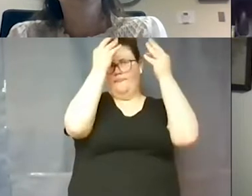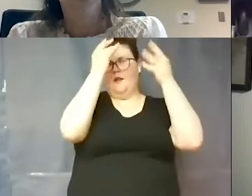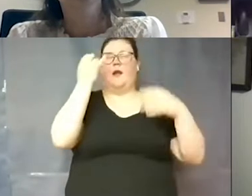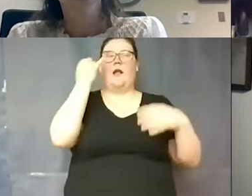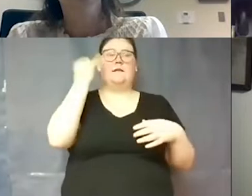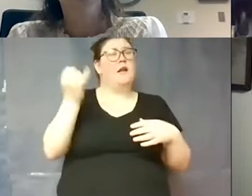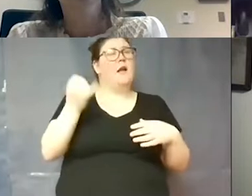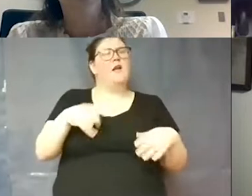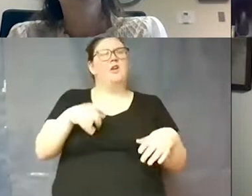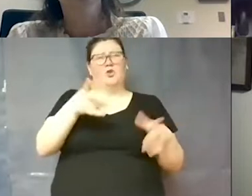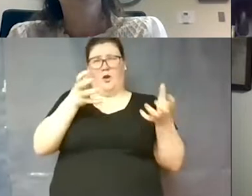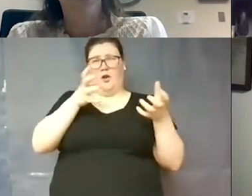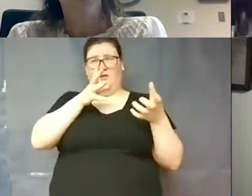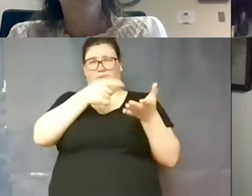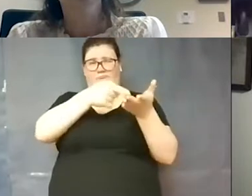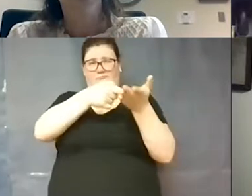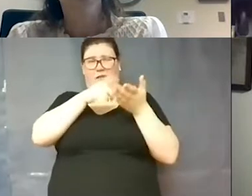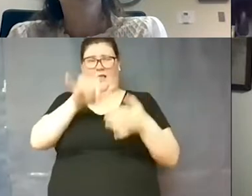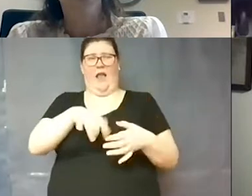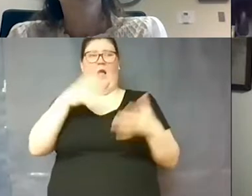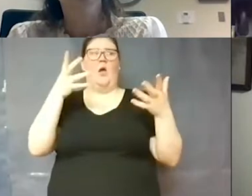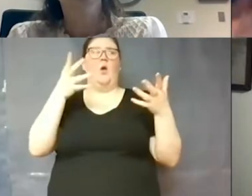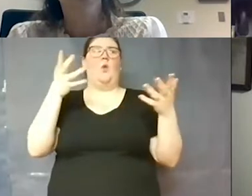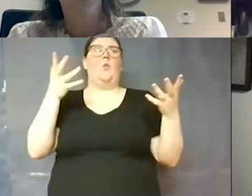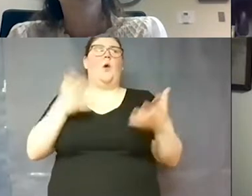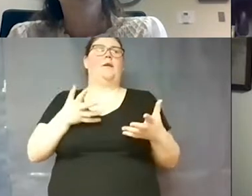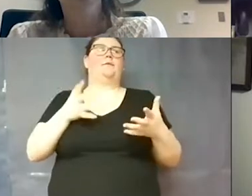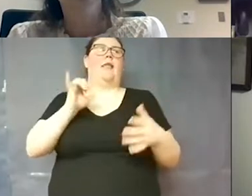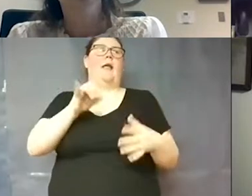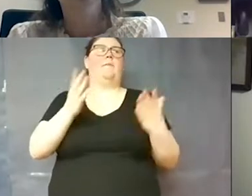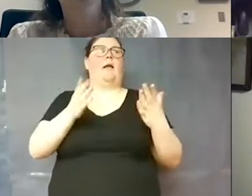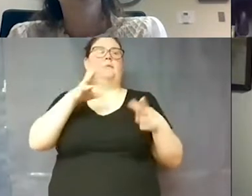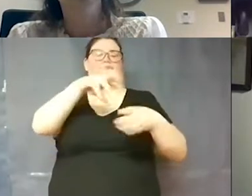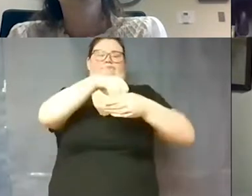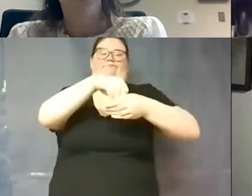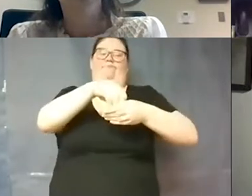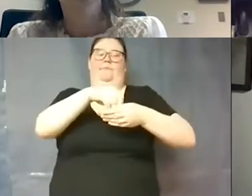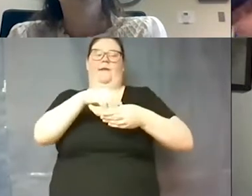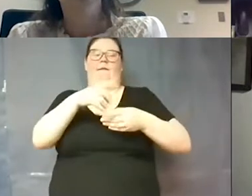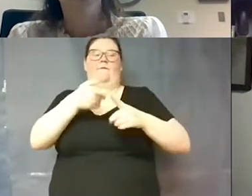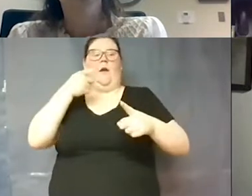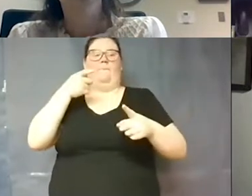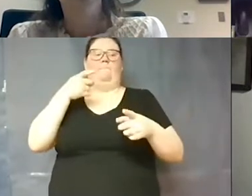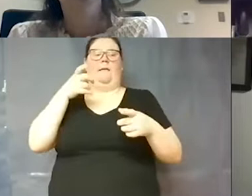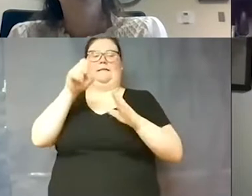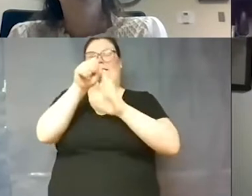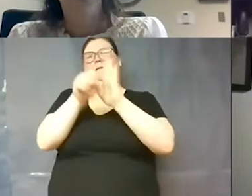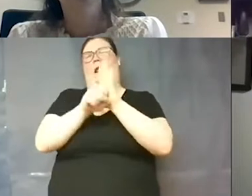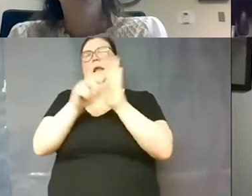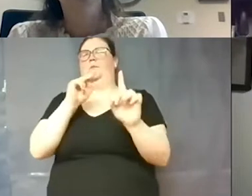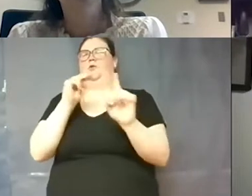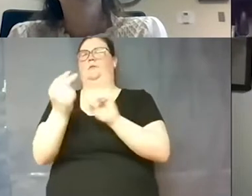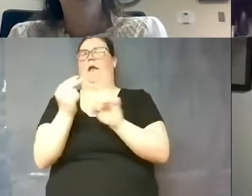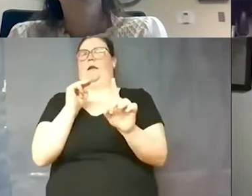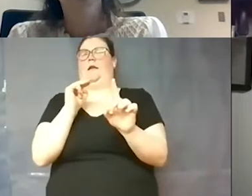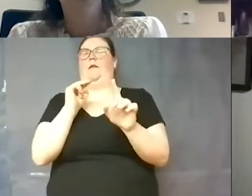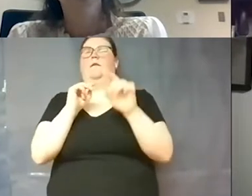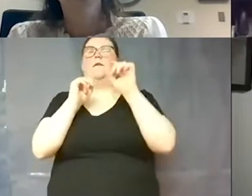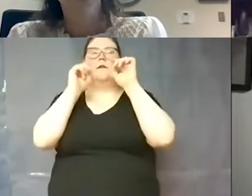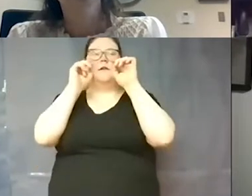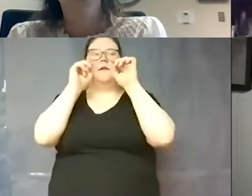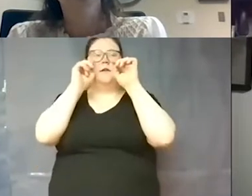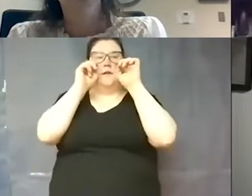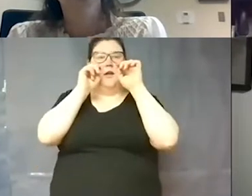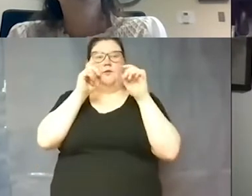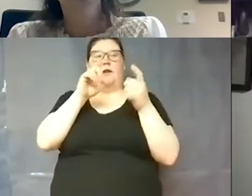talk about that at all and what that might that would entail at from a from a state perspective as well it would entail a change